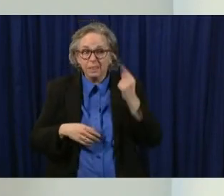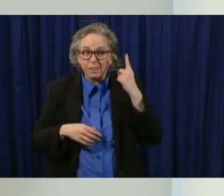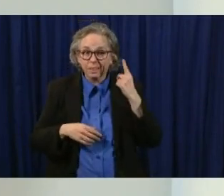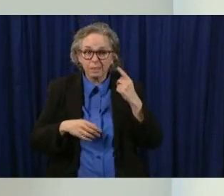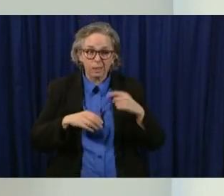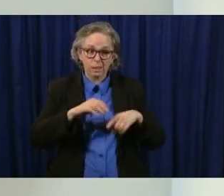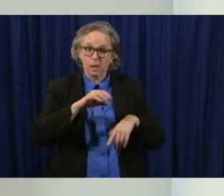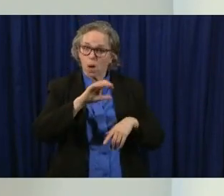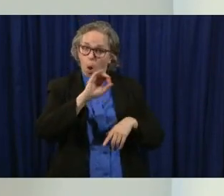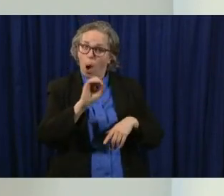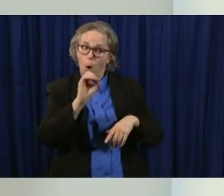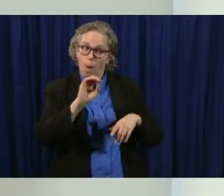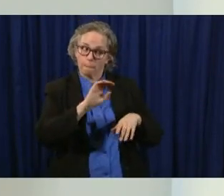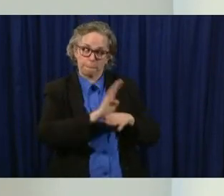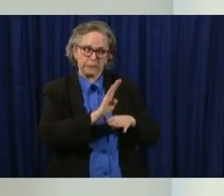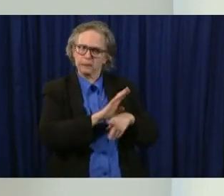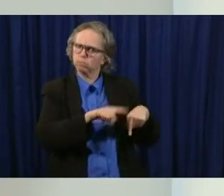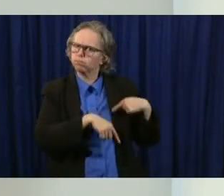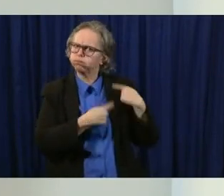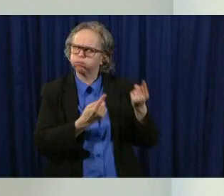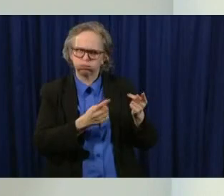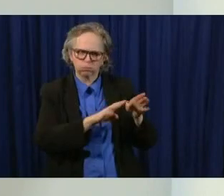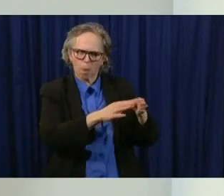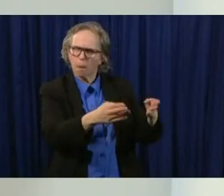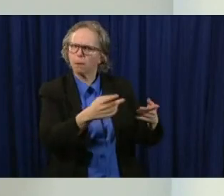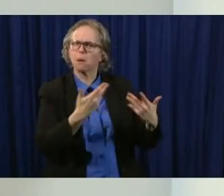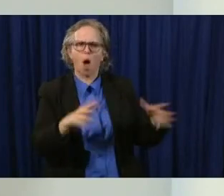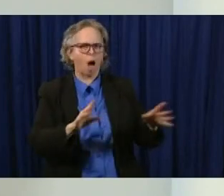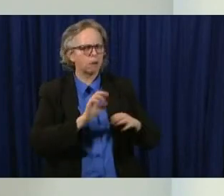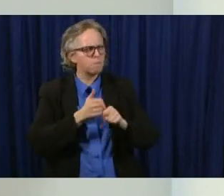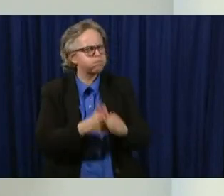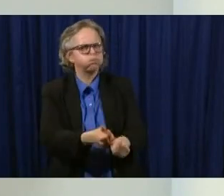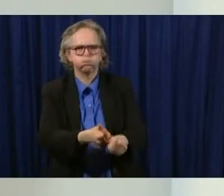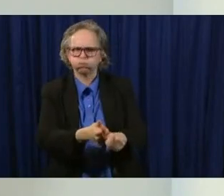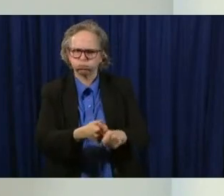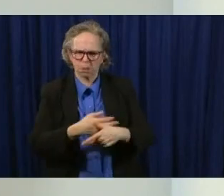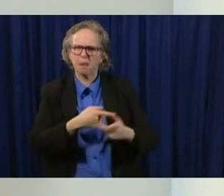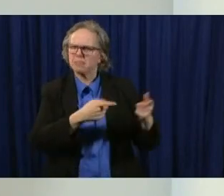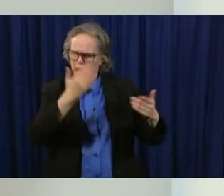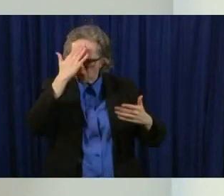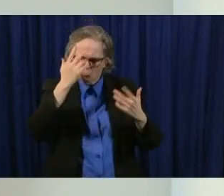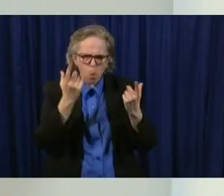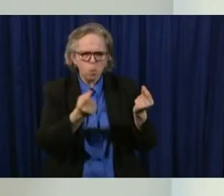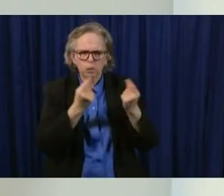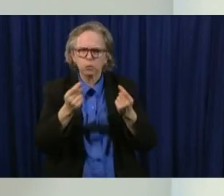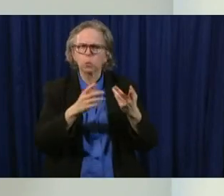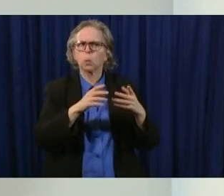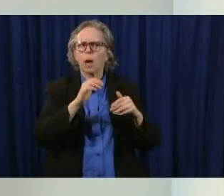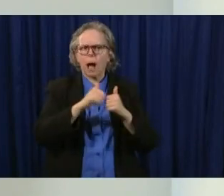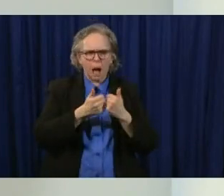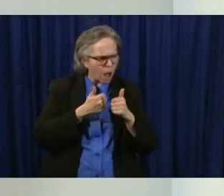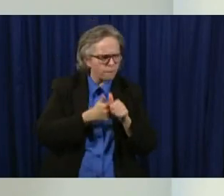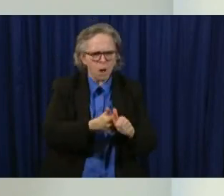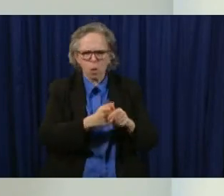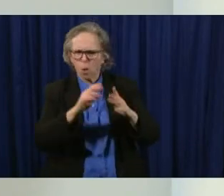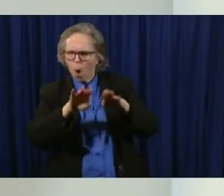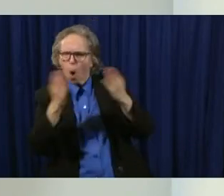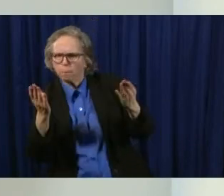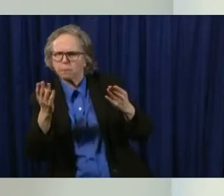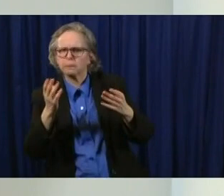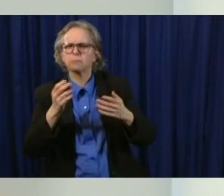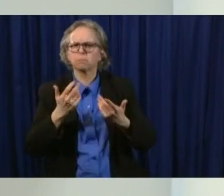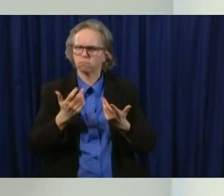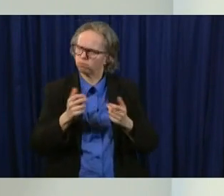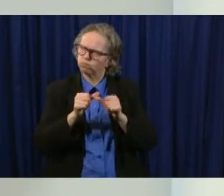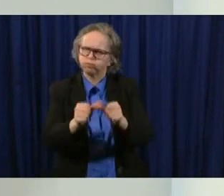they worked they worked through these things they thought through how to keep their employees and their customers safe and they move forward and that's exactly what we